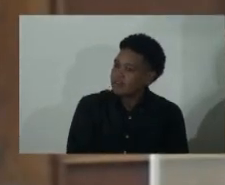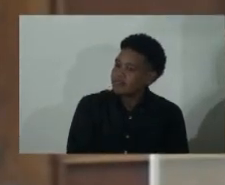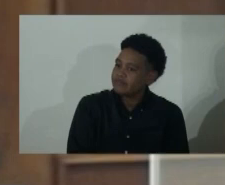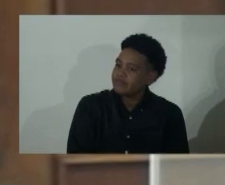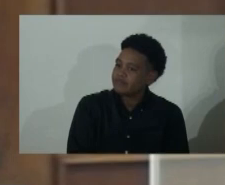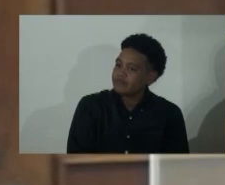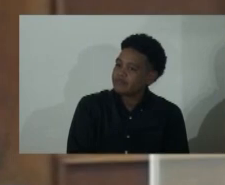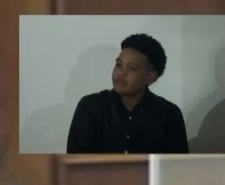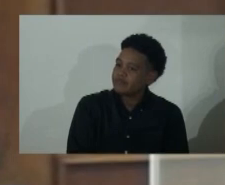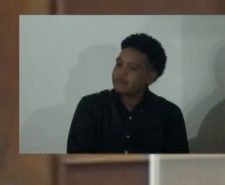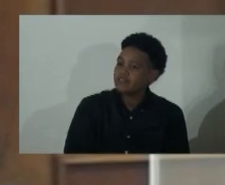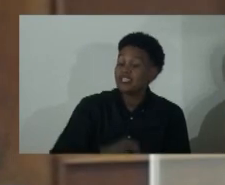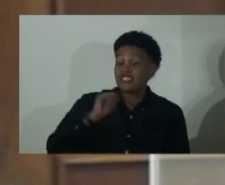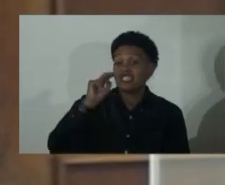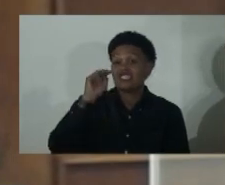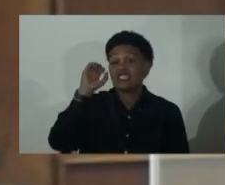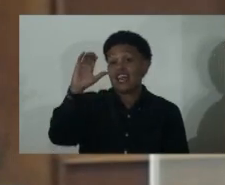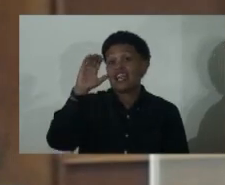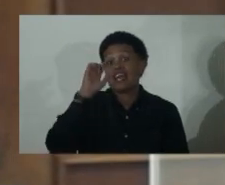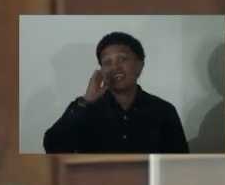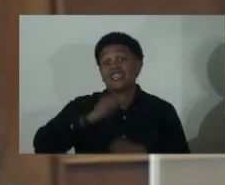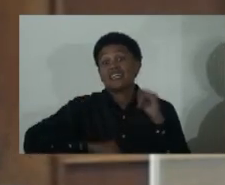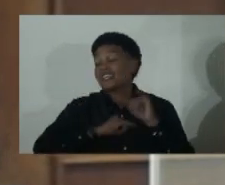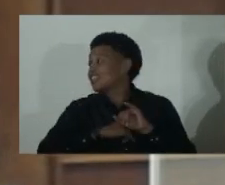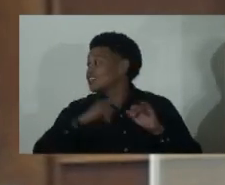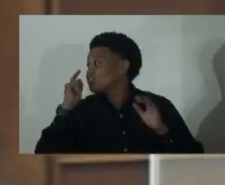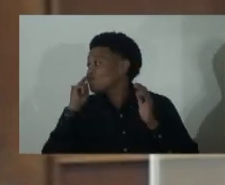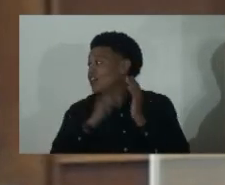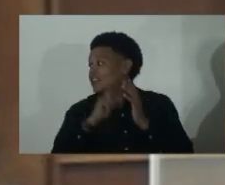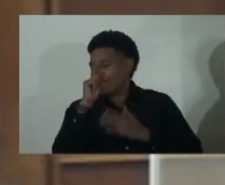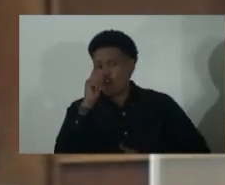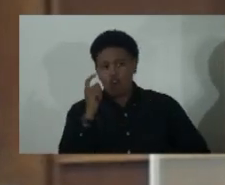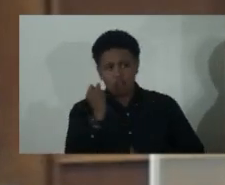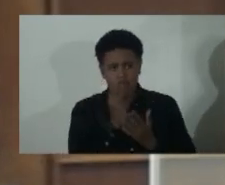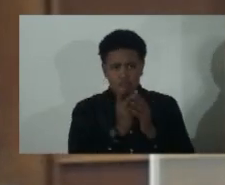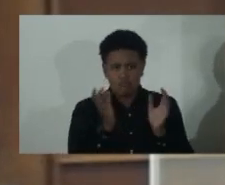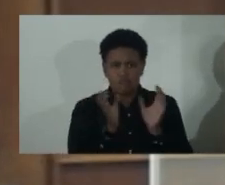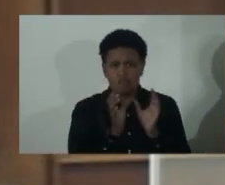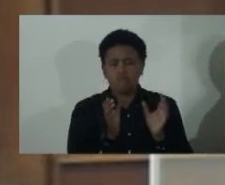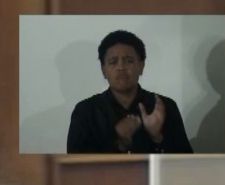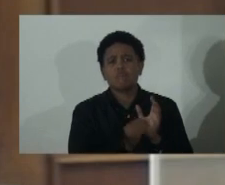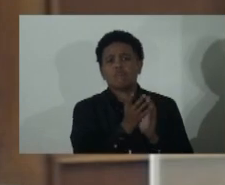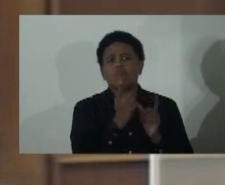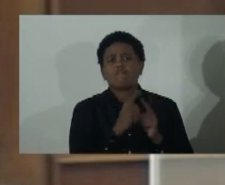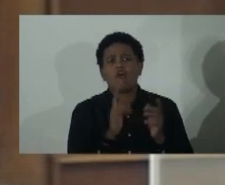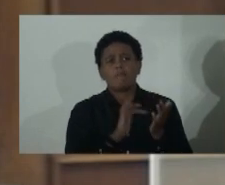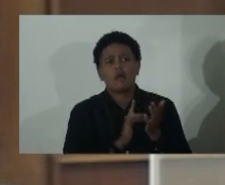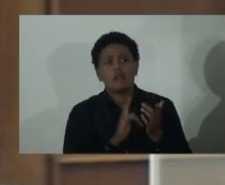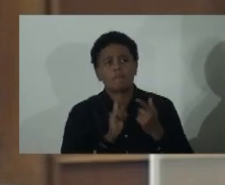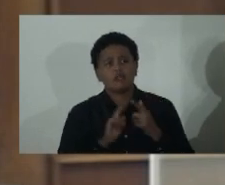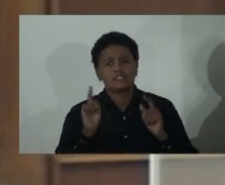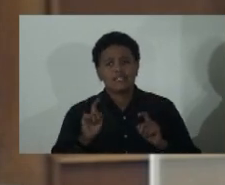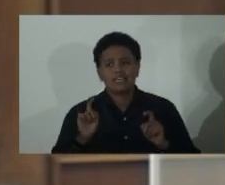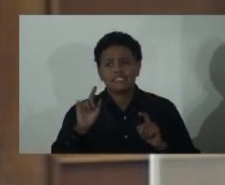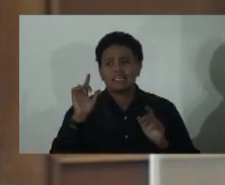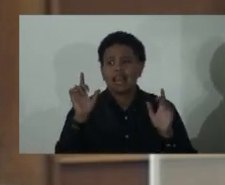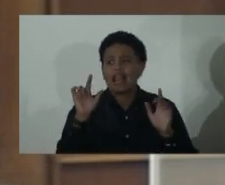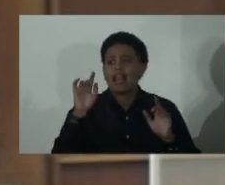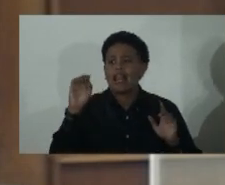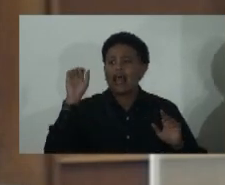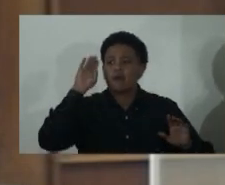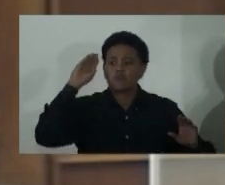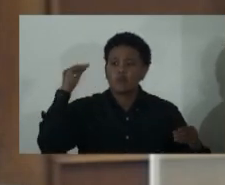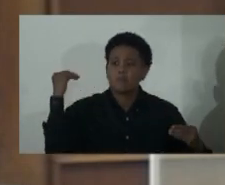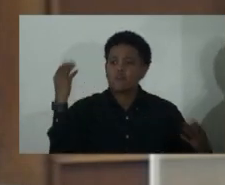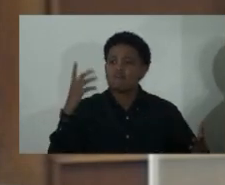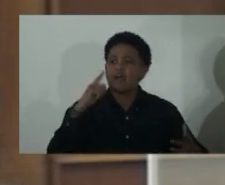recognition for the accreditation of medical and testing labs will provide the